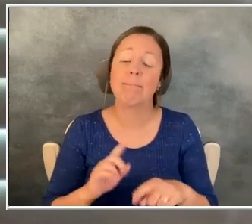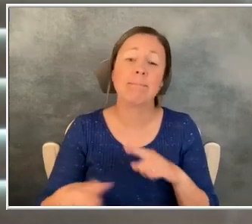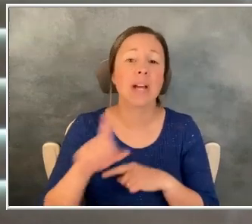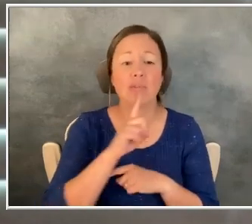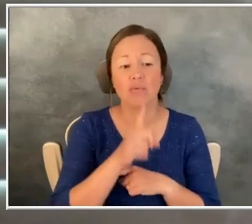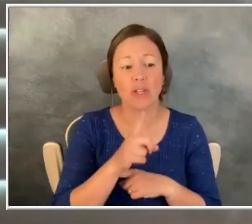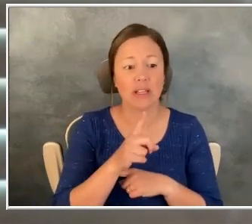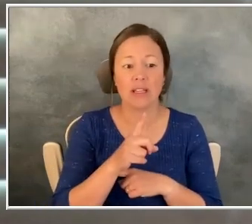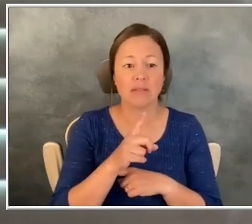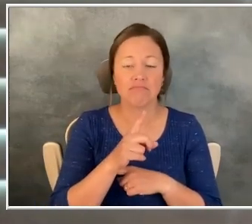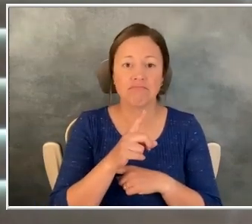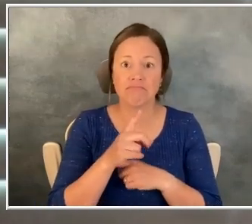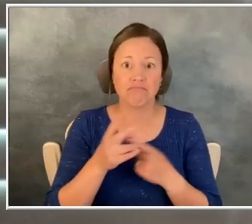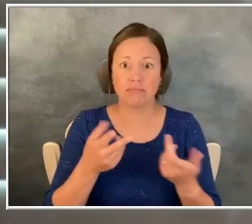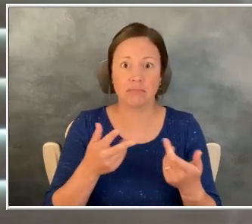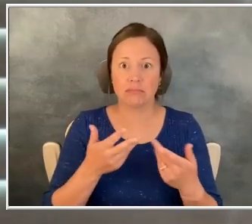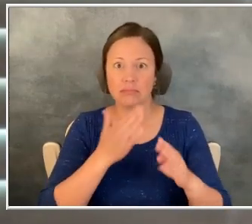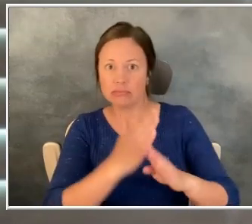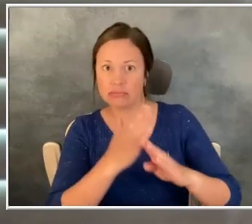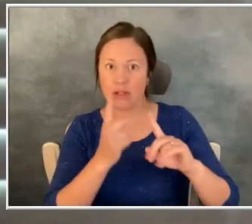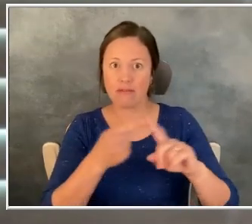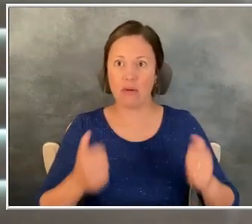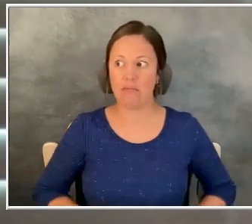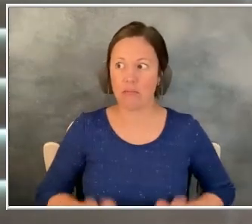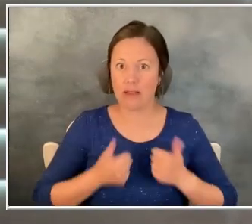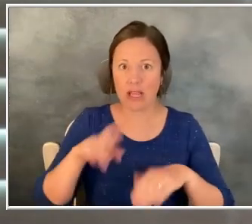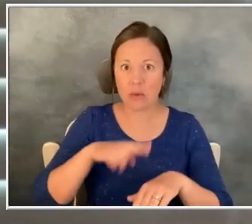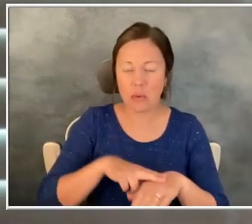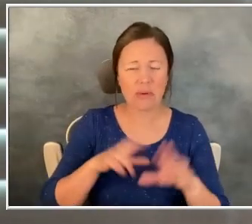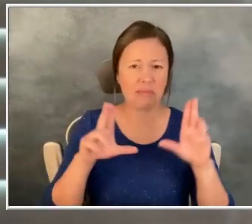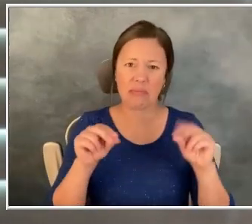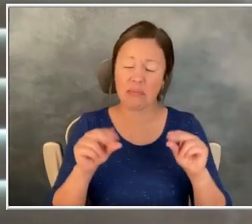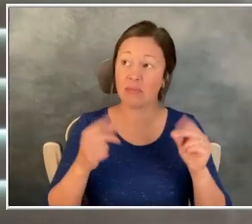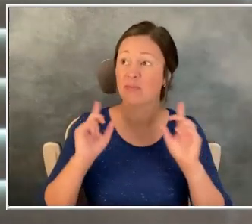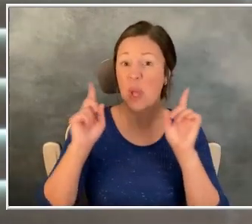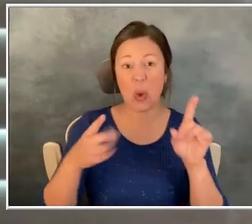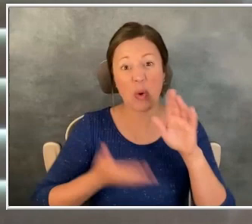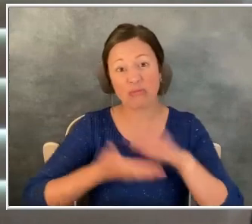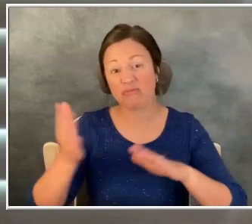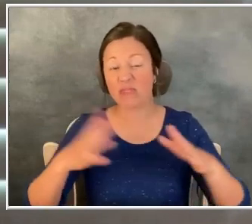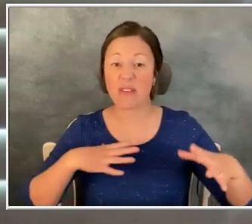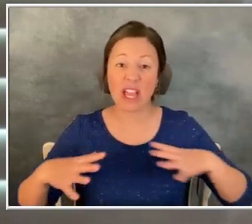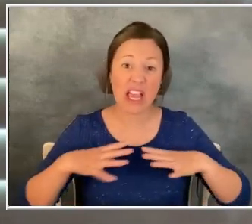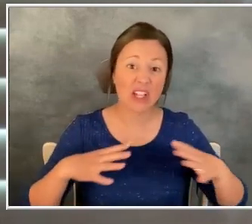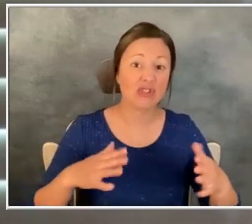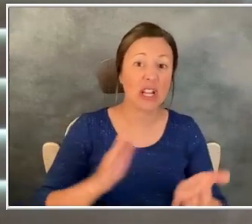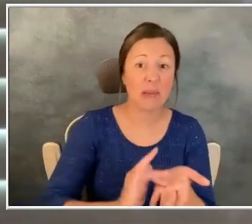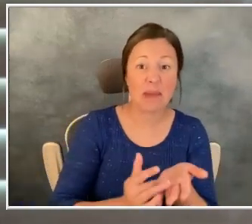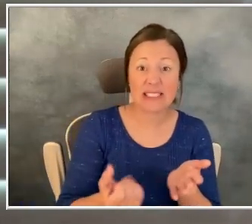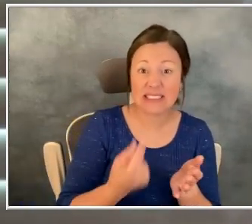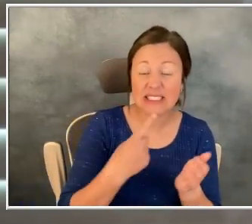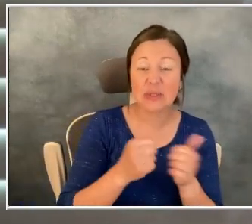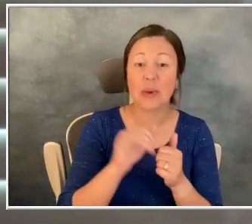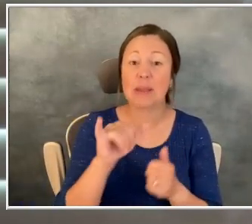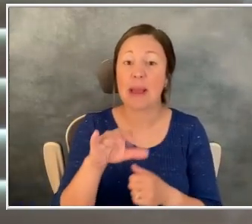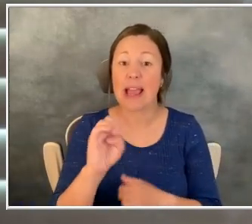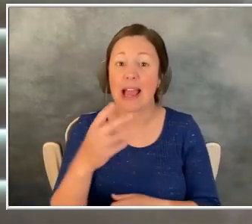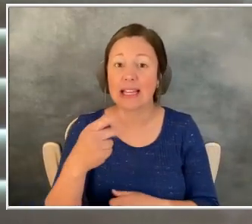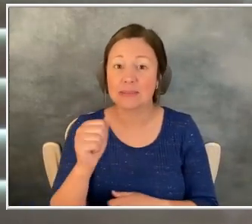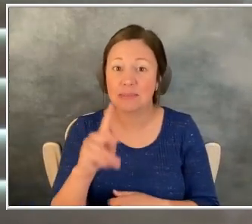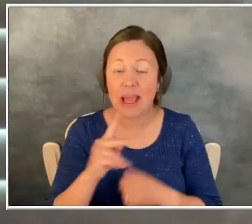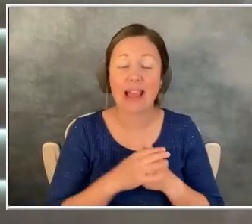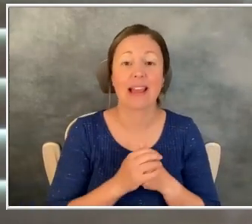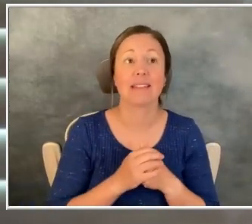hasn't stopped me from living a completely normal life. I go on vacation. just take the drugs with me and a little ice pack, you know, and, um,